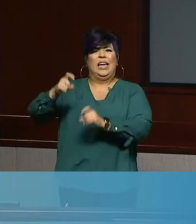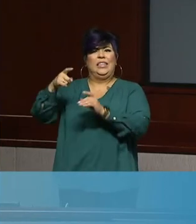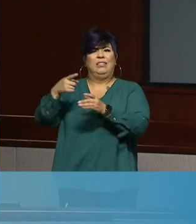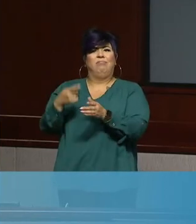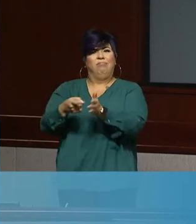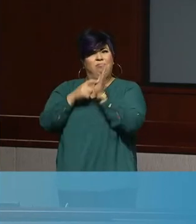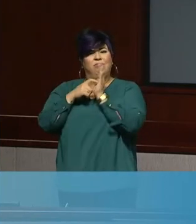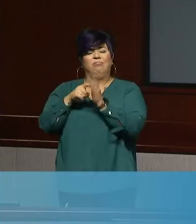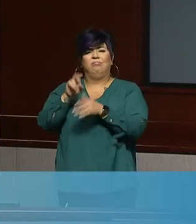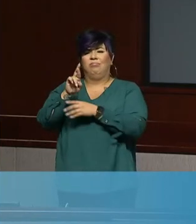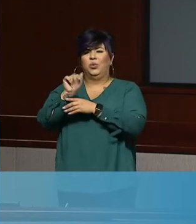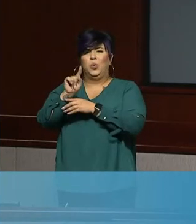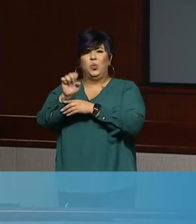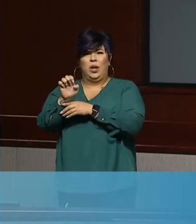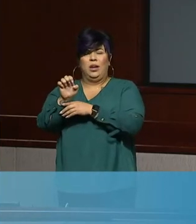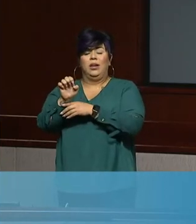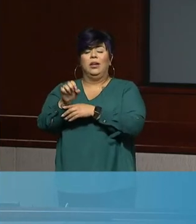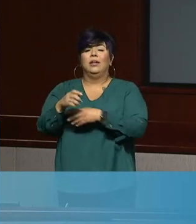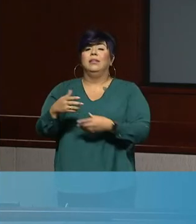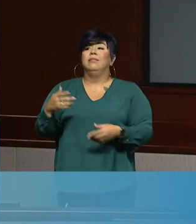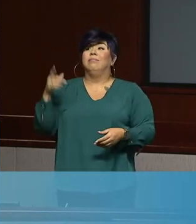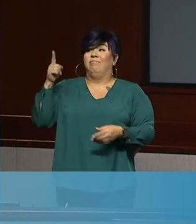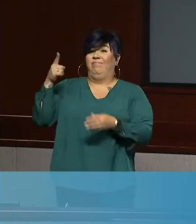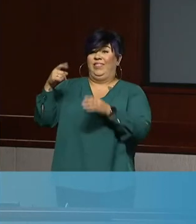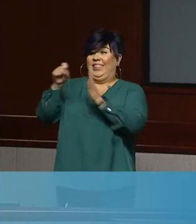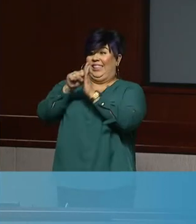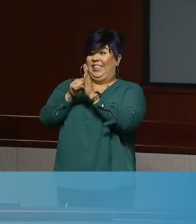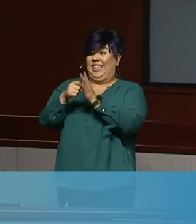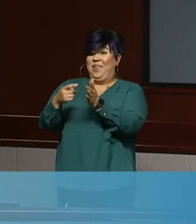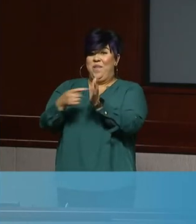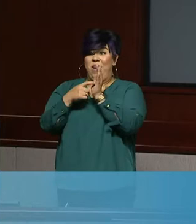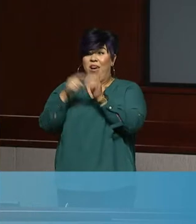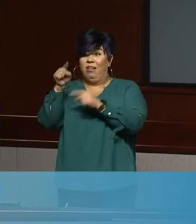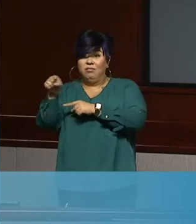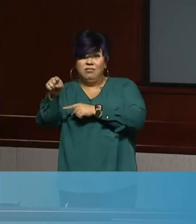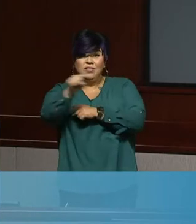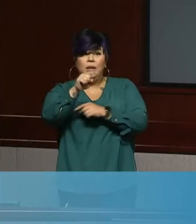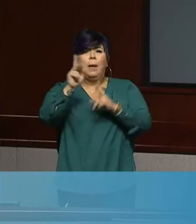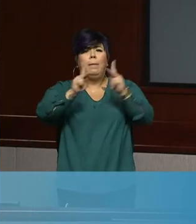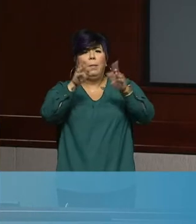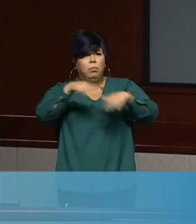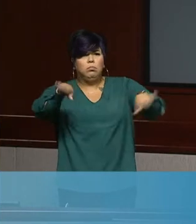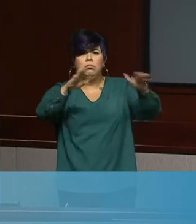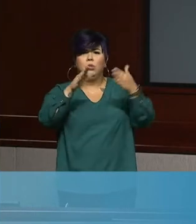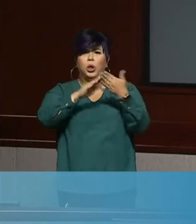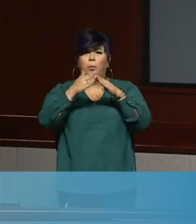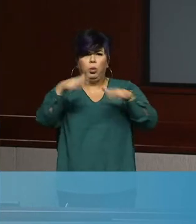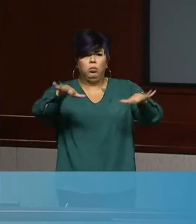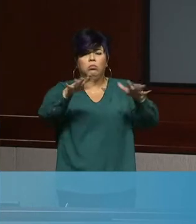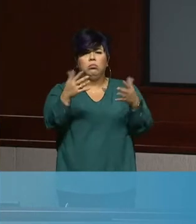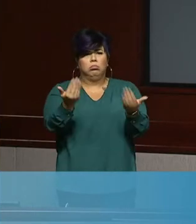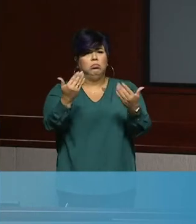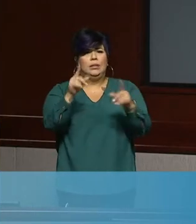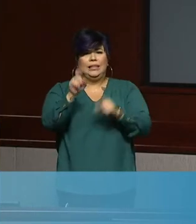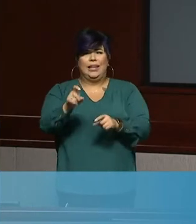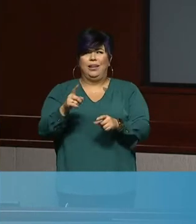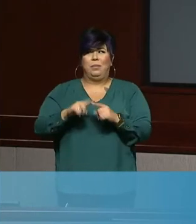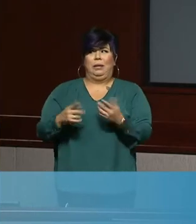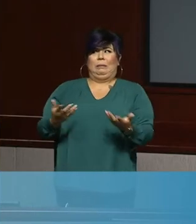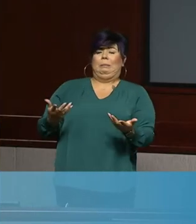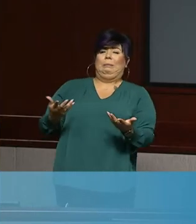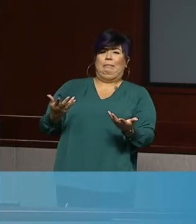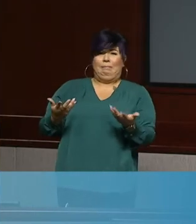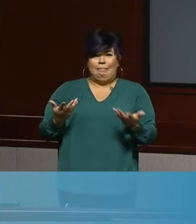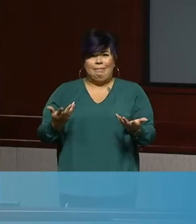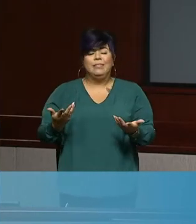on how many of you are getting tested here in Kern County. We need to increase the number of